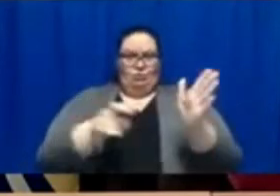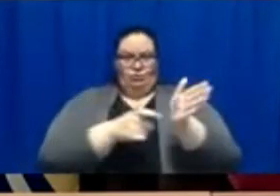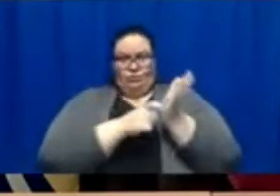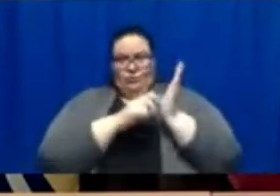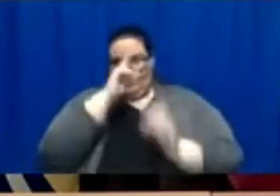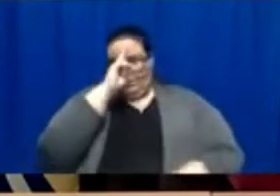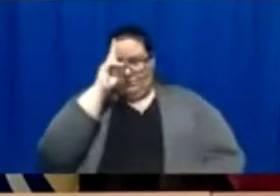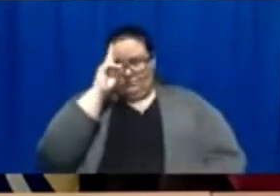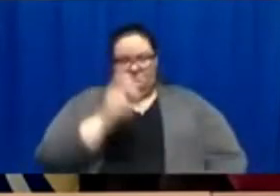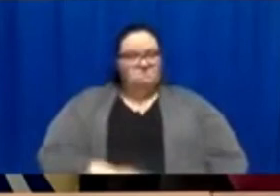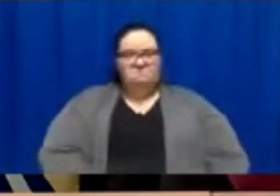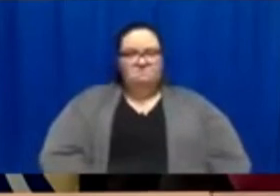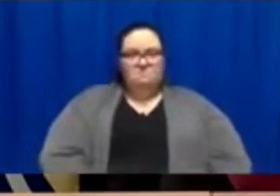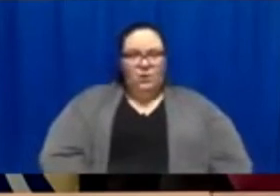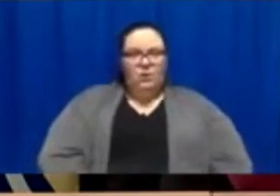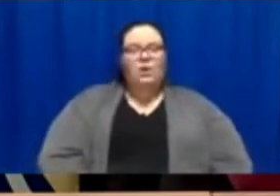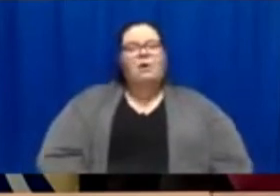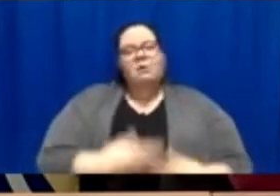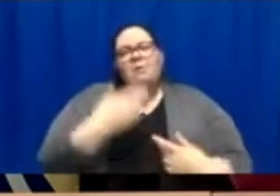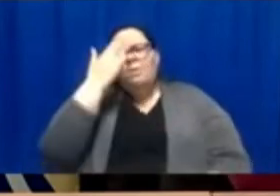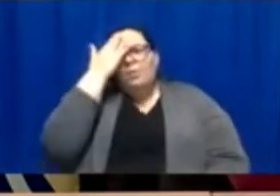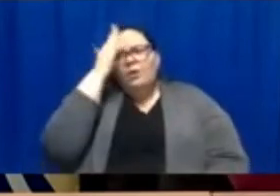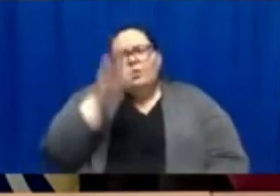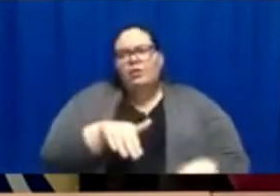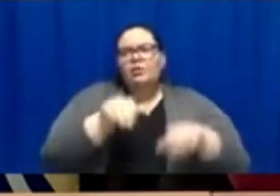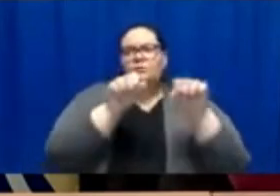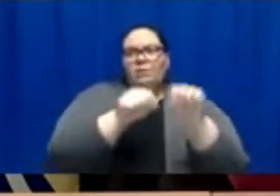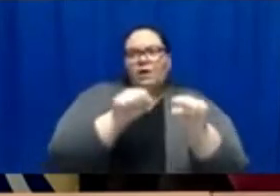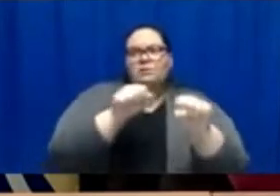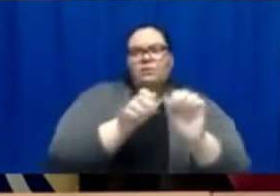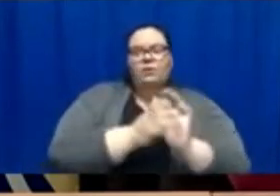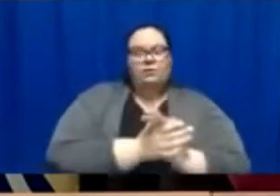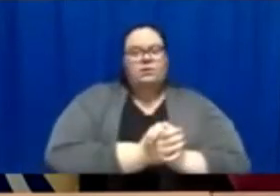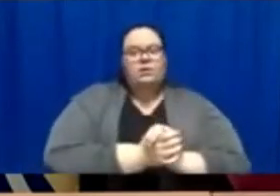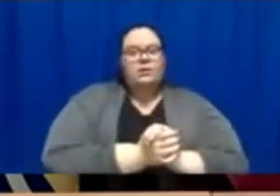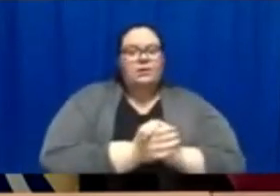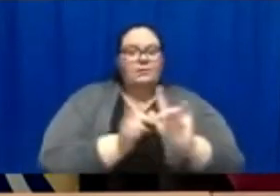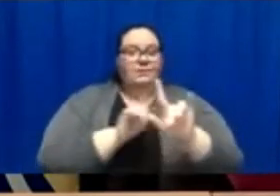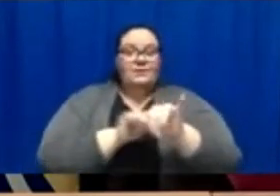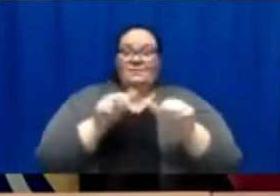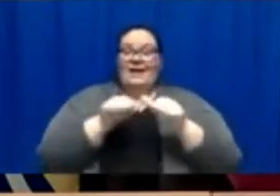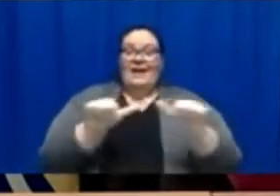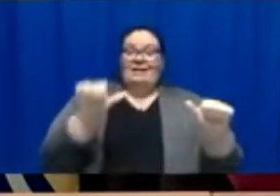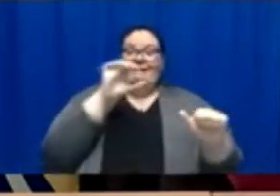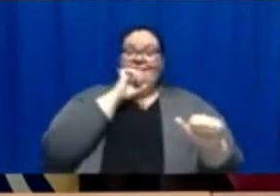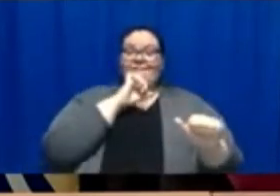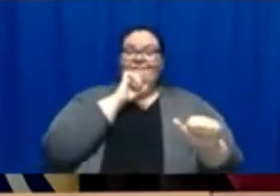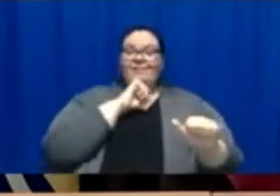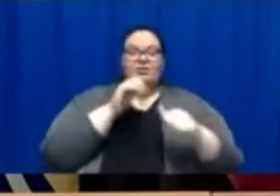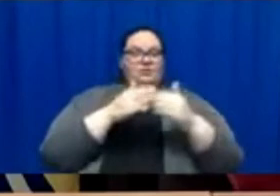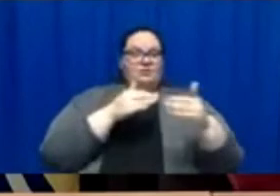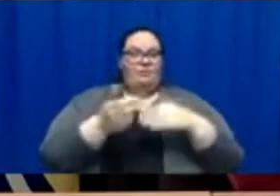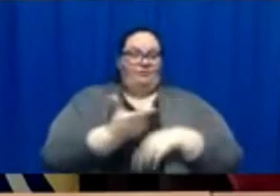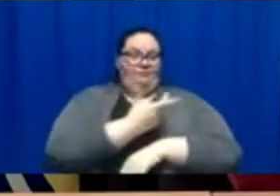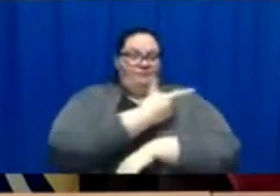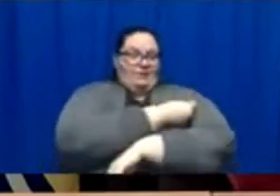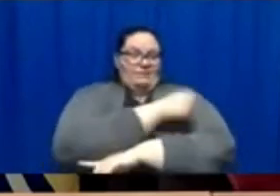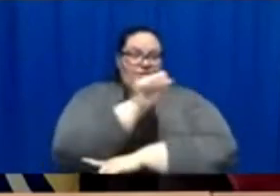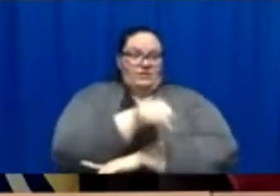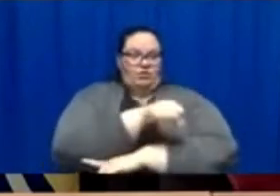hospitalization. But we do know that, again, people of any age, whether they're vaccinated or not, can